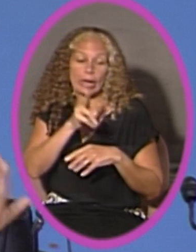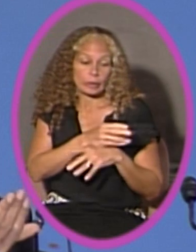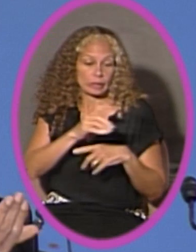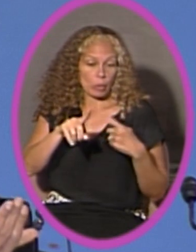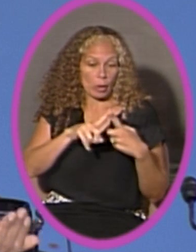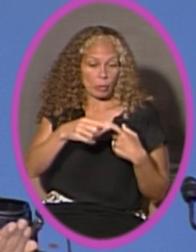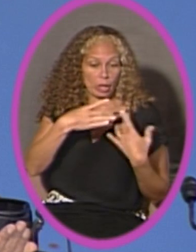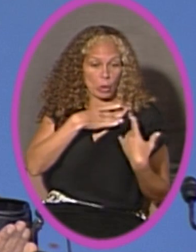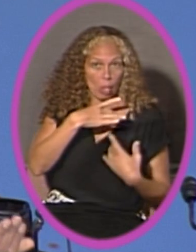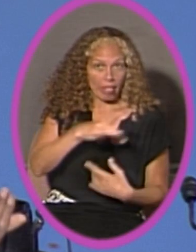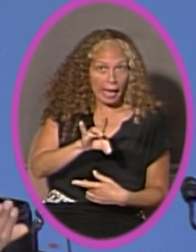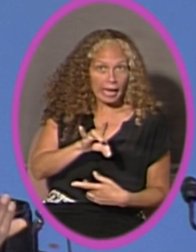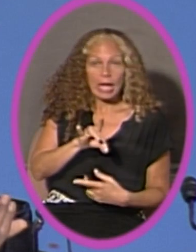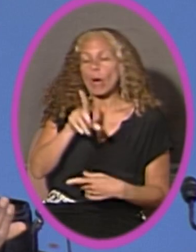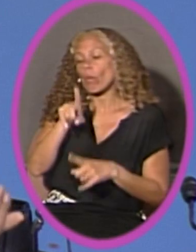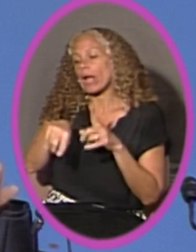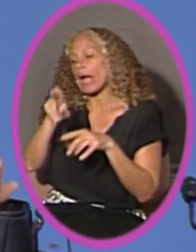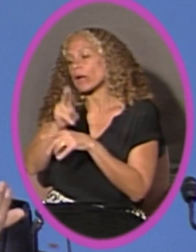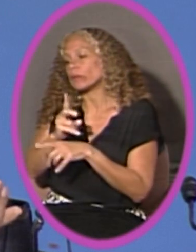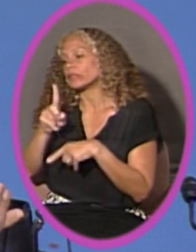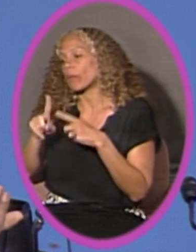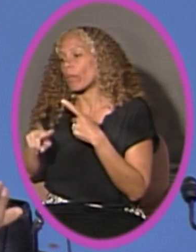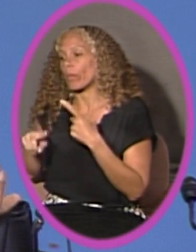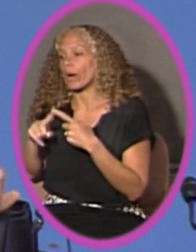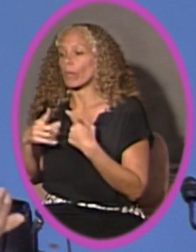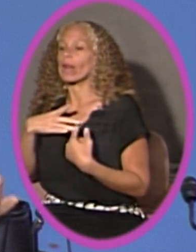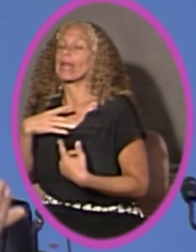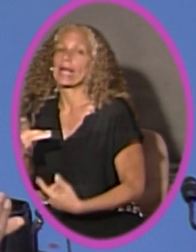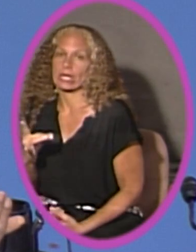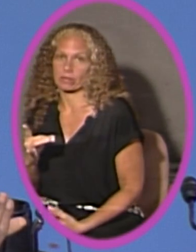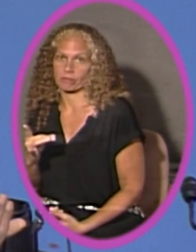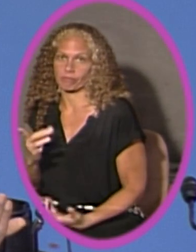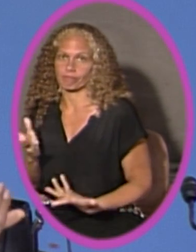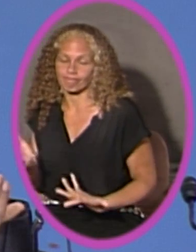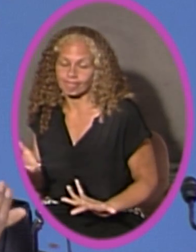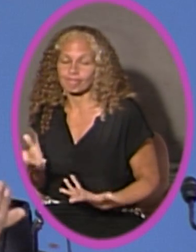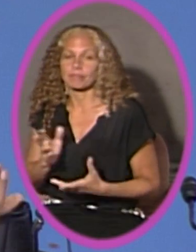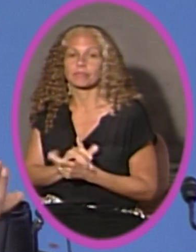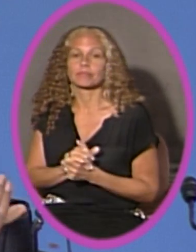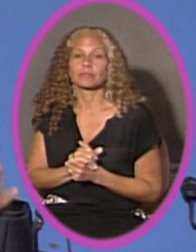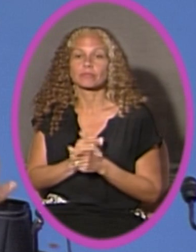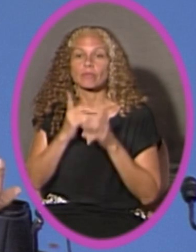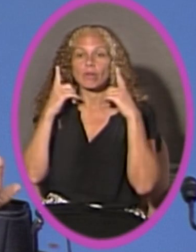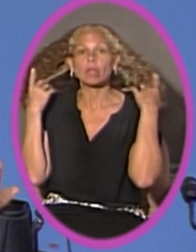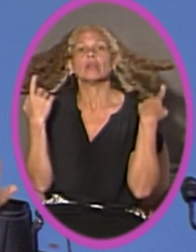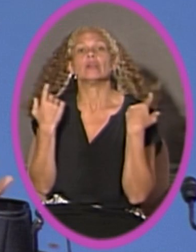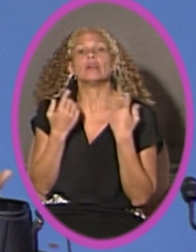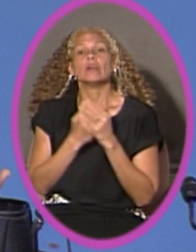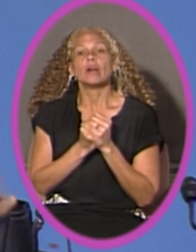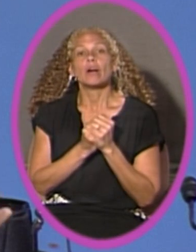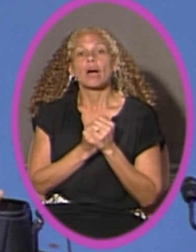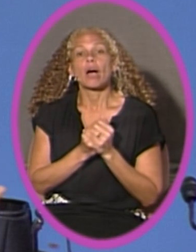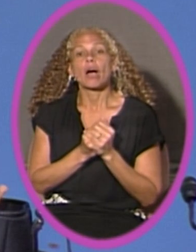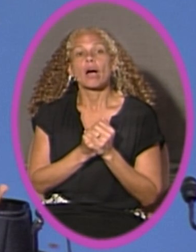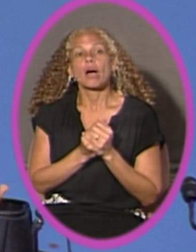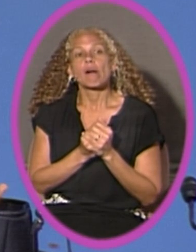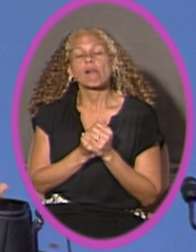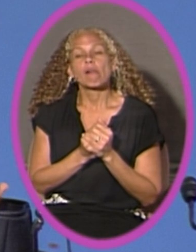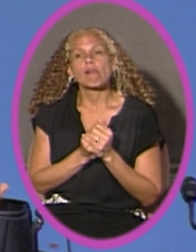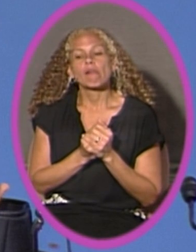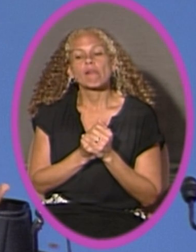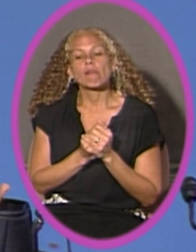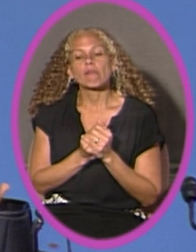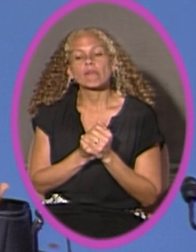you can't use it when we like it either. So I must say that I was, I think that